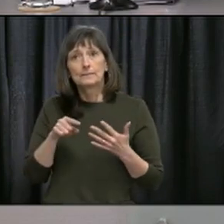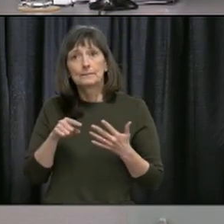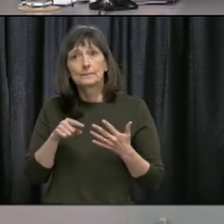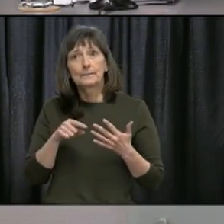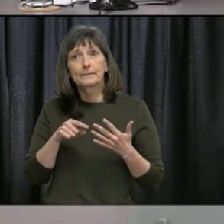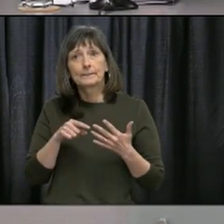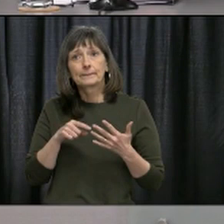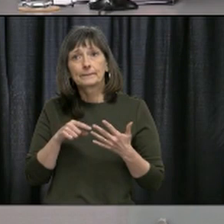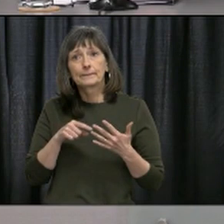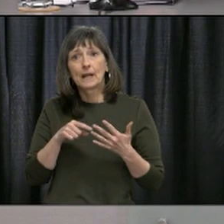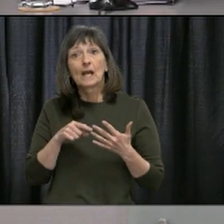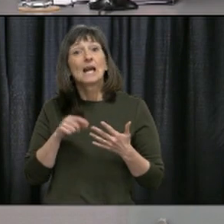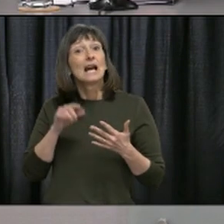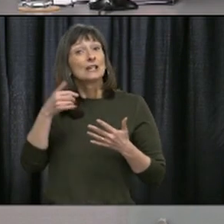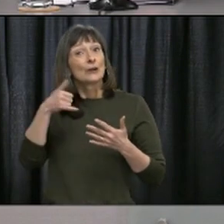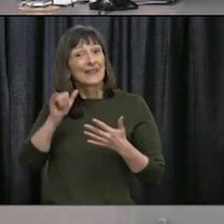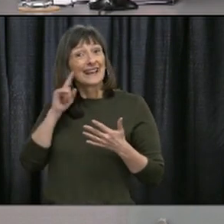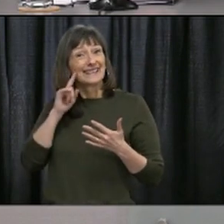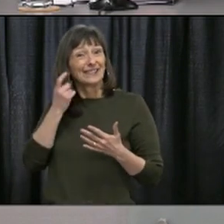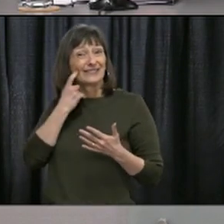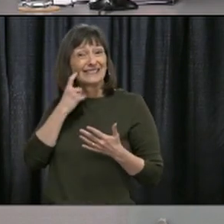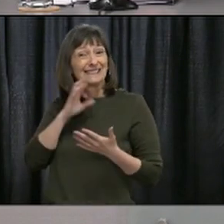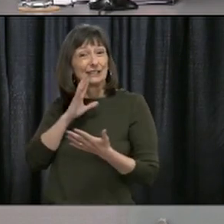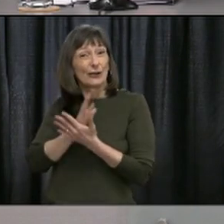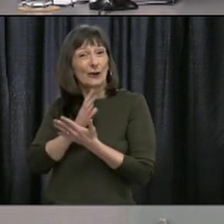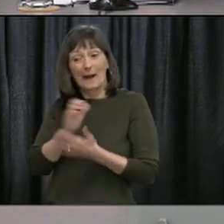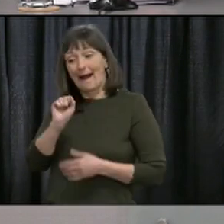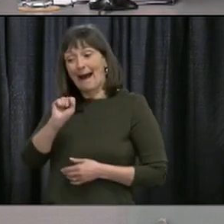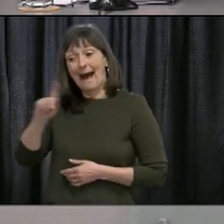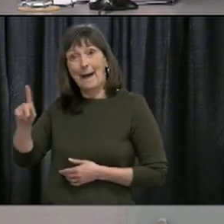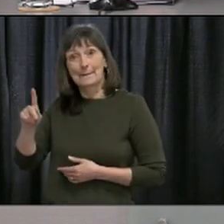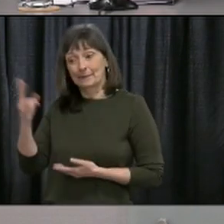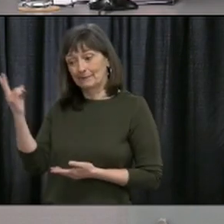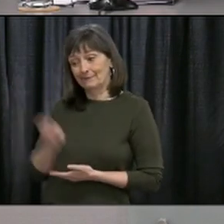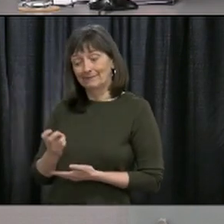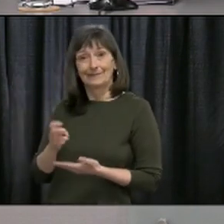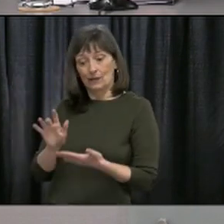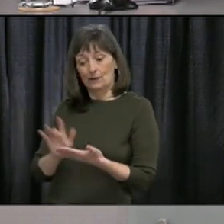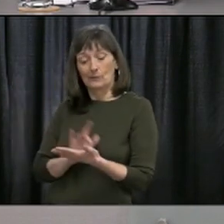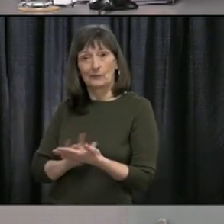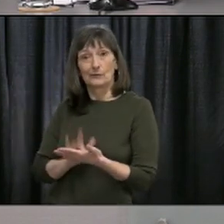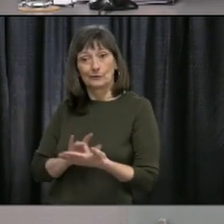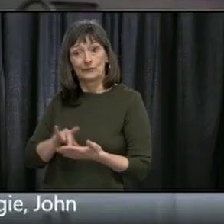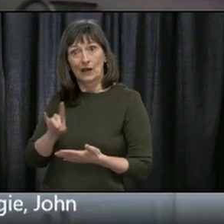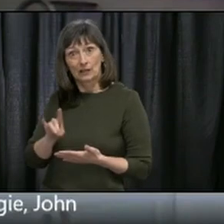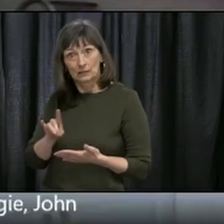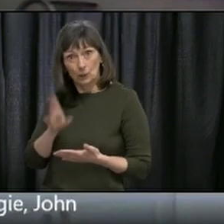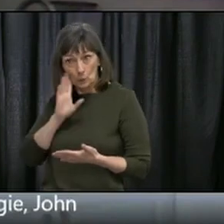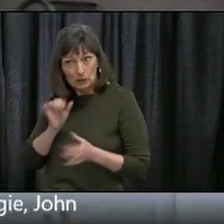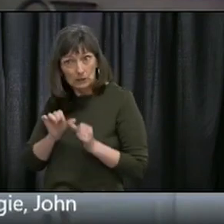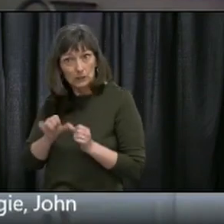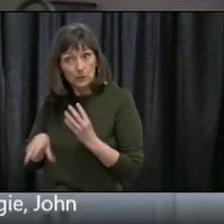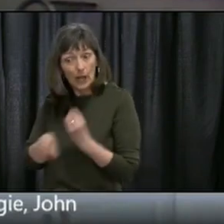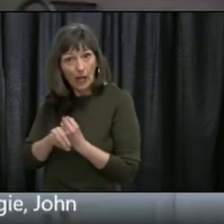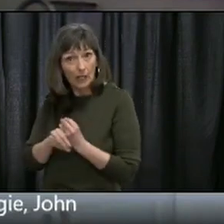be in the next few weeks? Digital tracking, Kellyanne, is an adjunct to